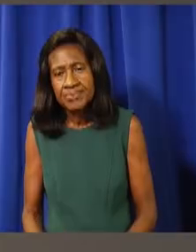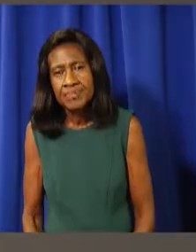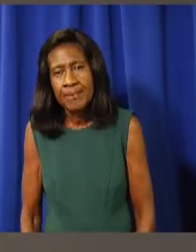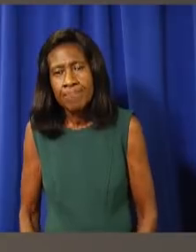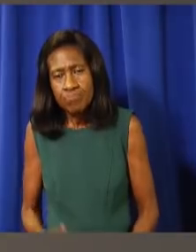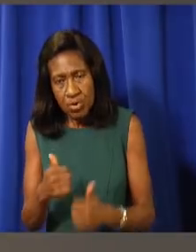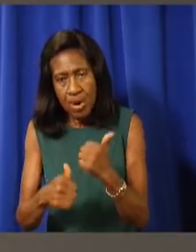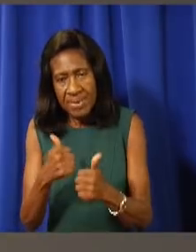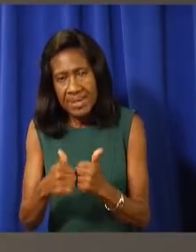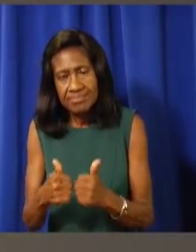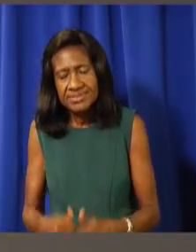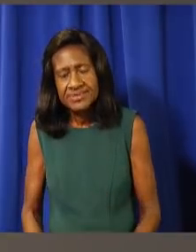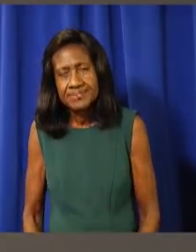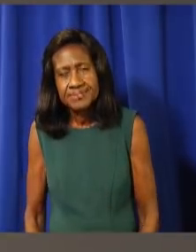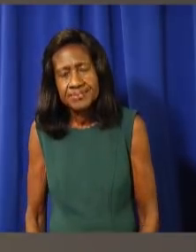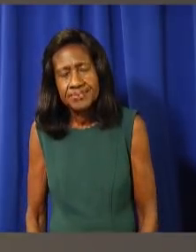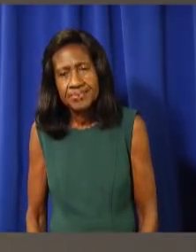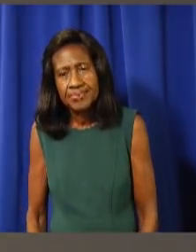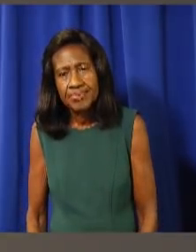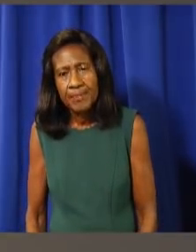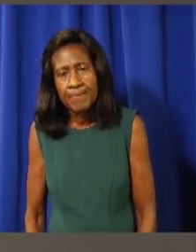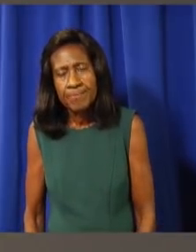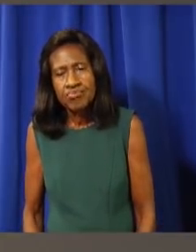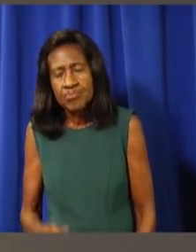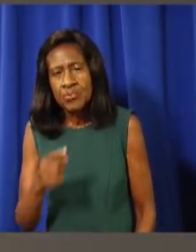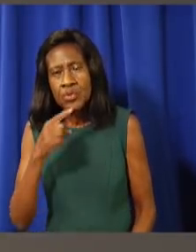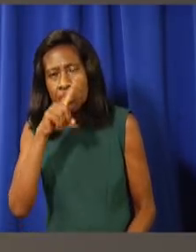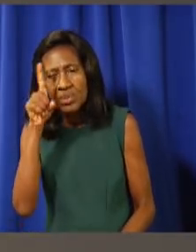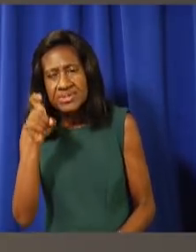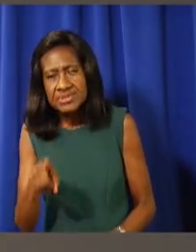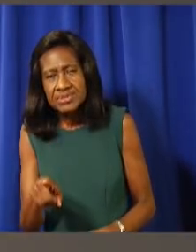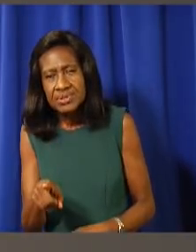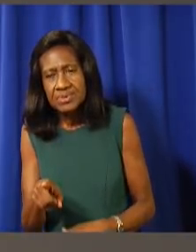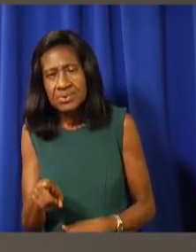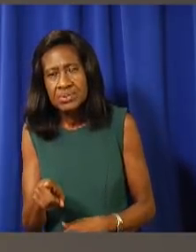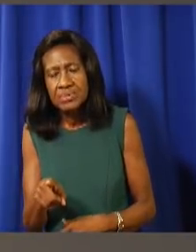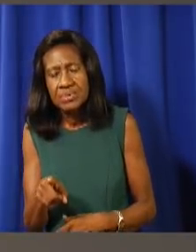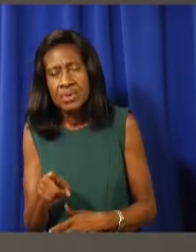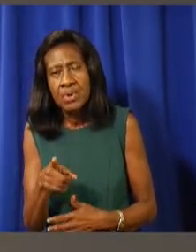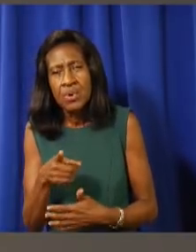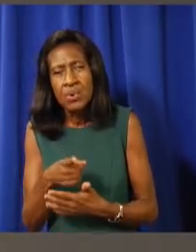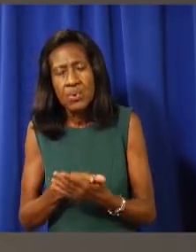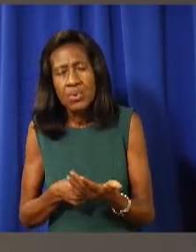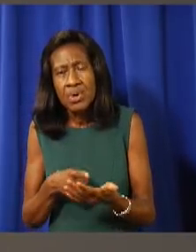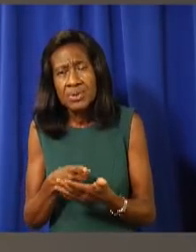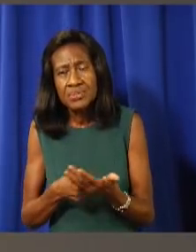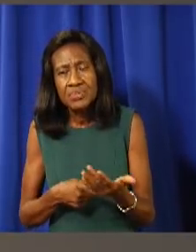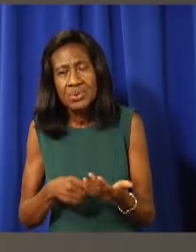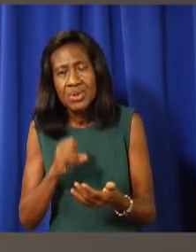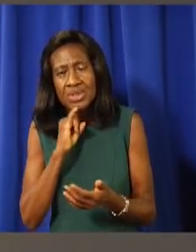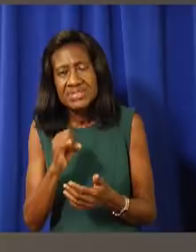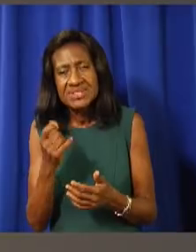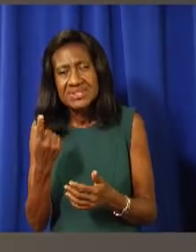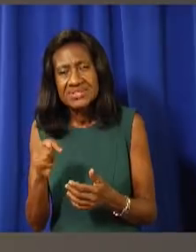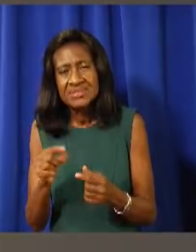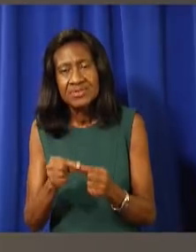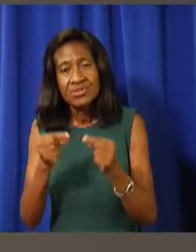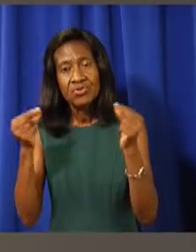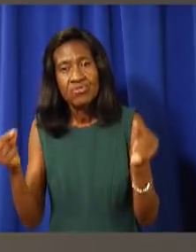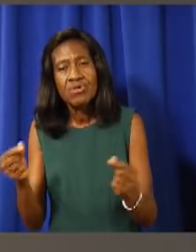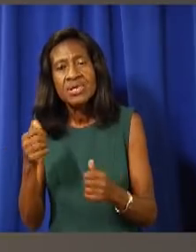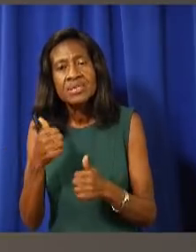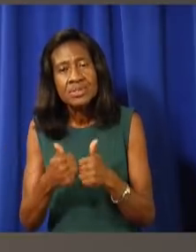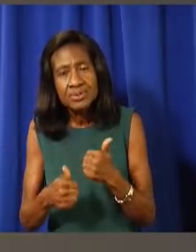as well. Just what you're seeing is the greatest challenges in this period here. I see it from a tourism perspective and travel perspective as